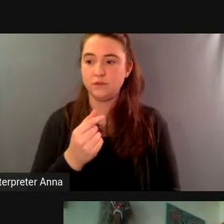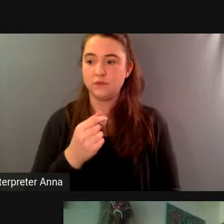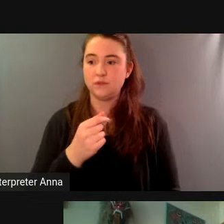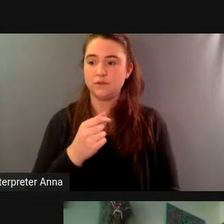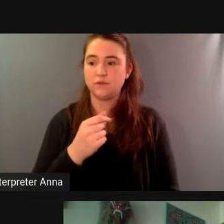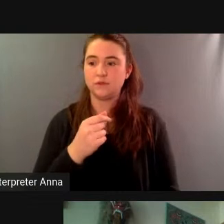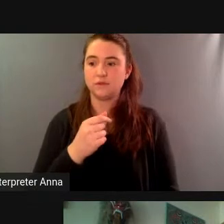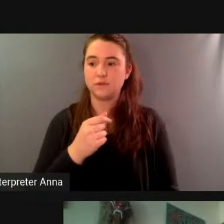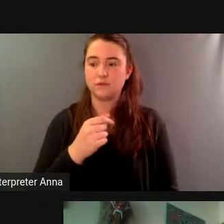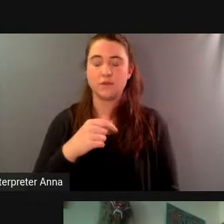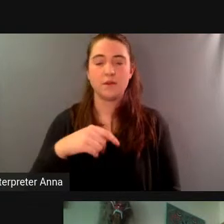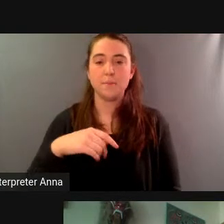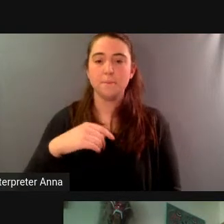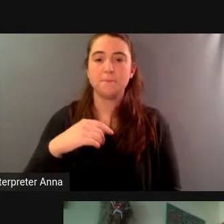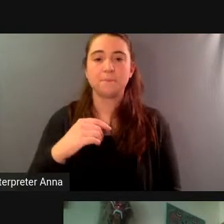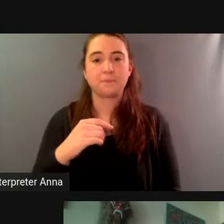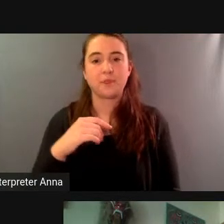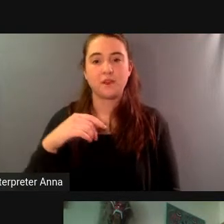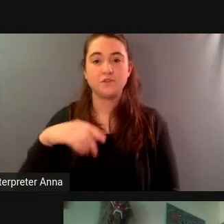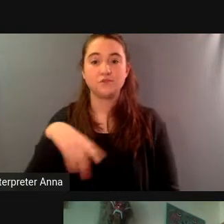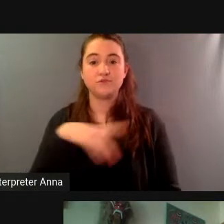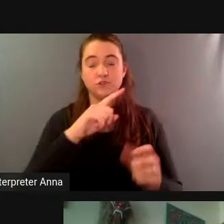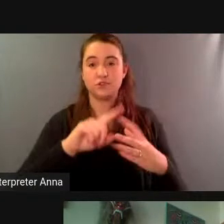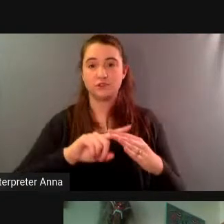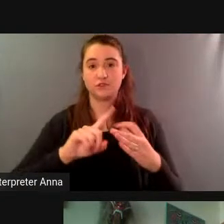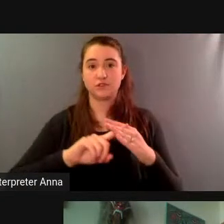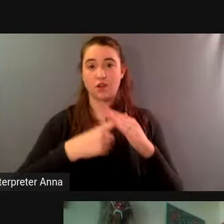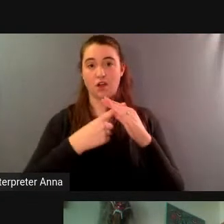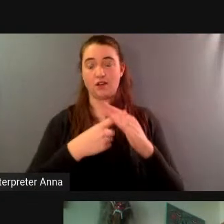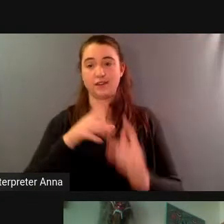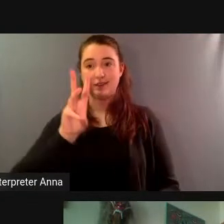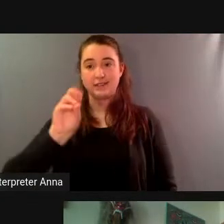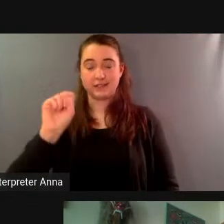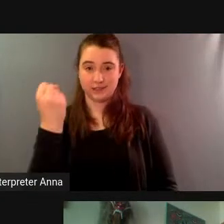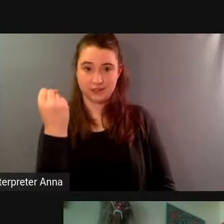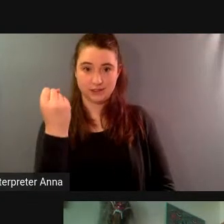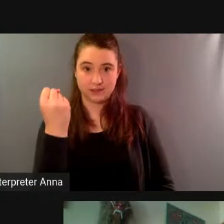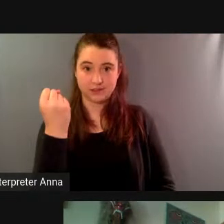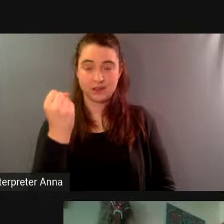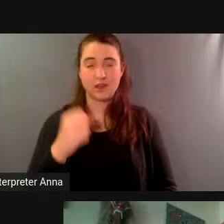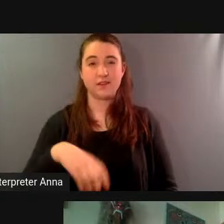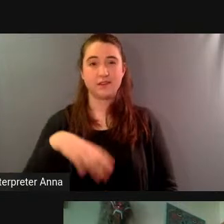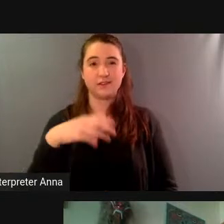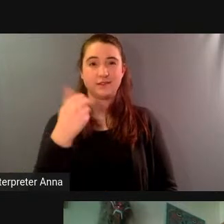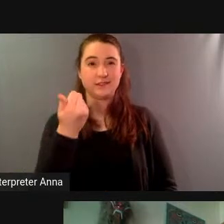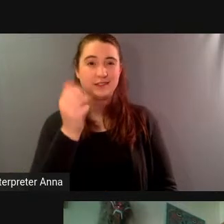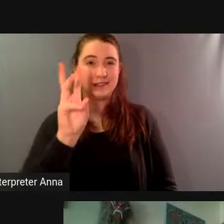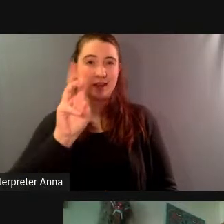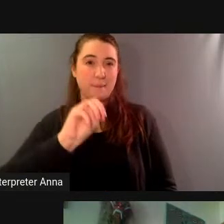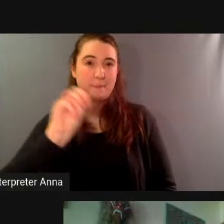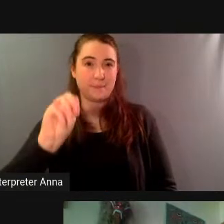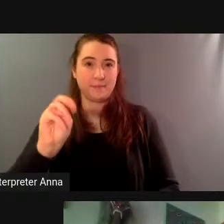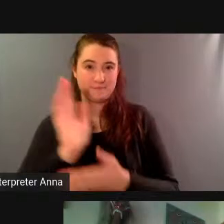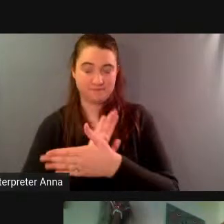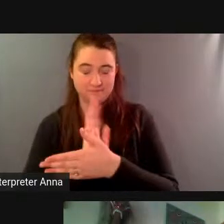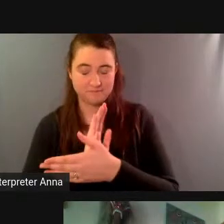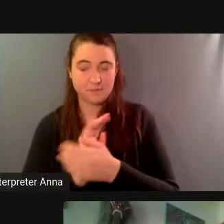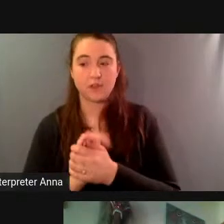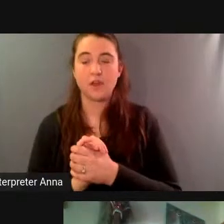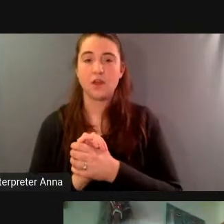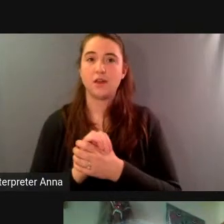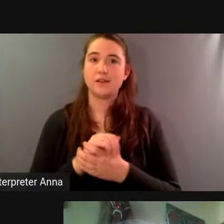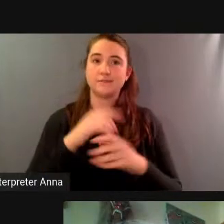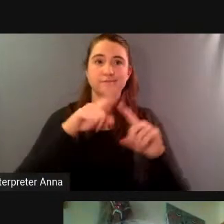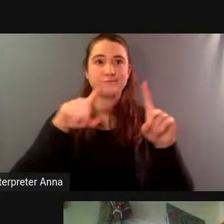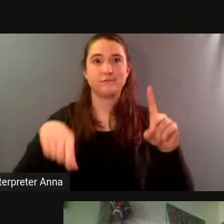cinematographer and starting in the 60s she was filming this group's activity on 16 millimeter film often from multiple angles and with